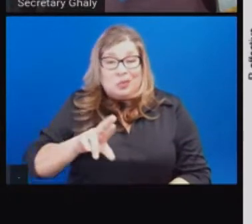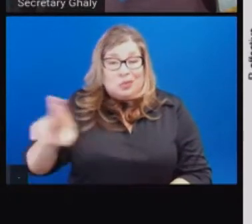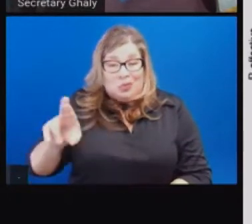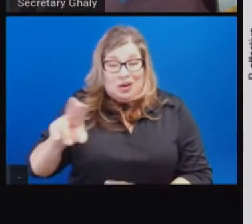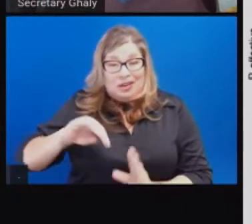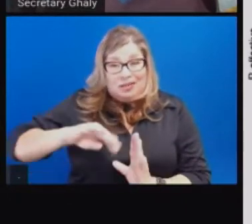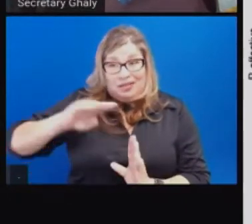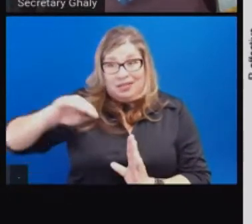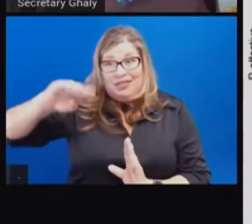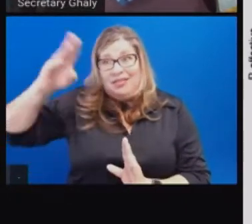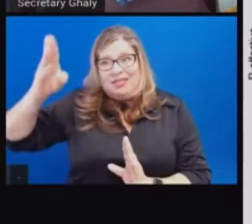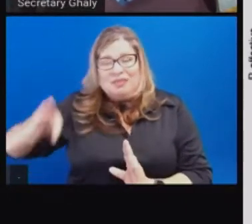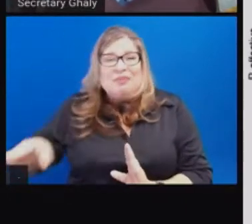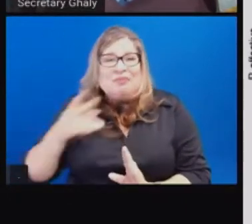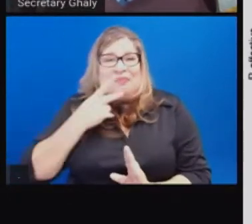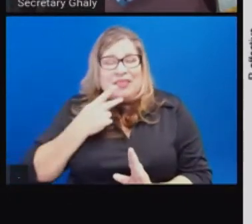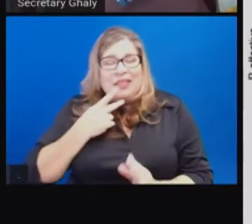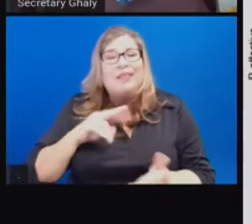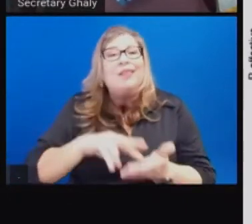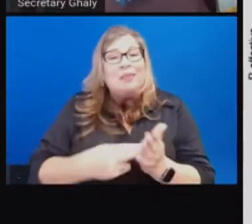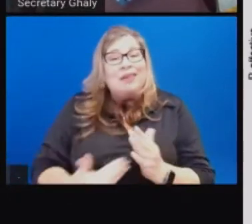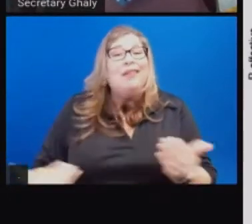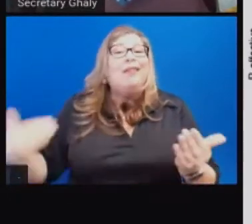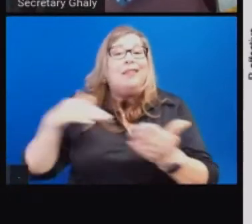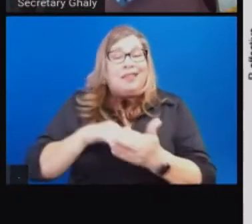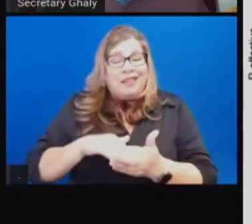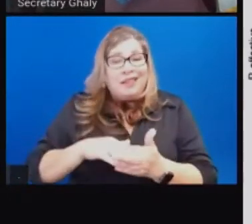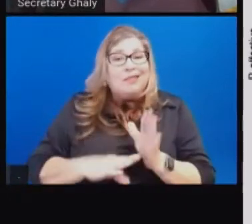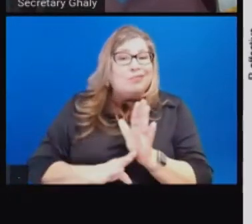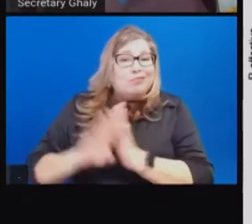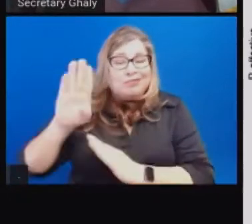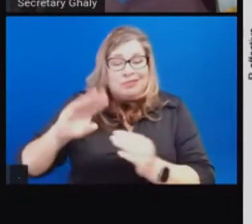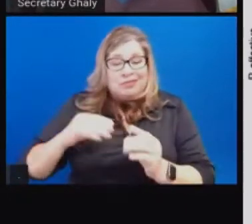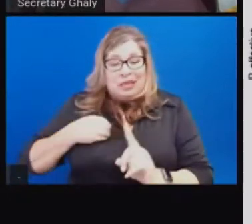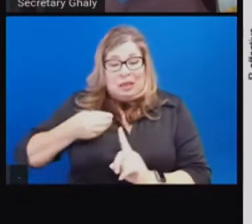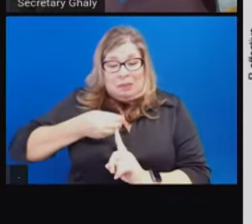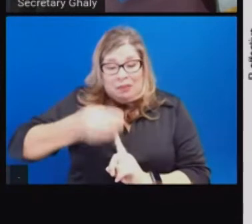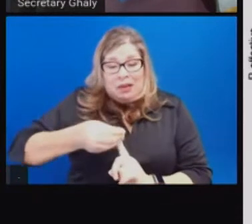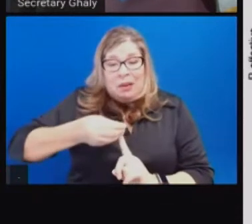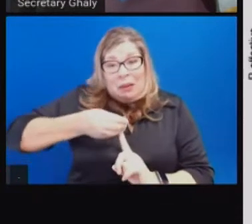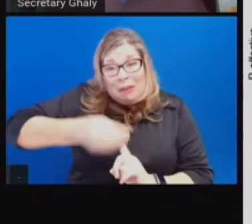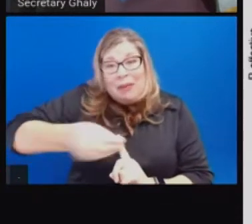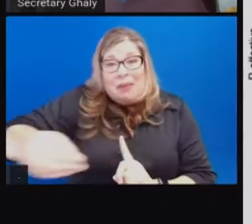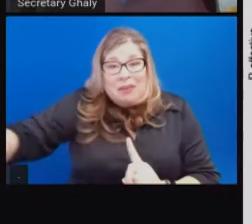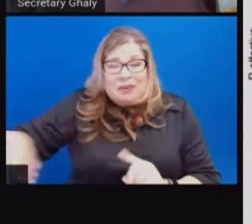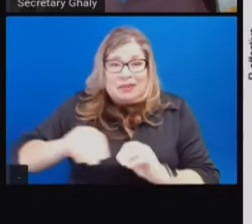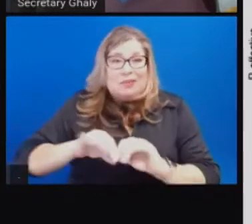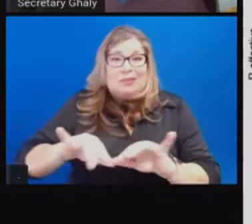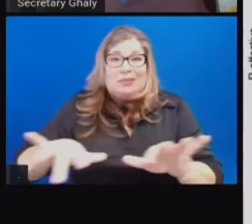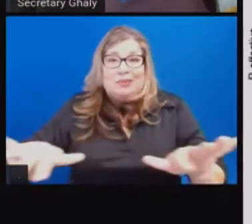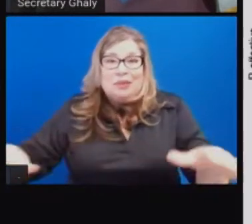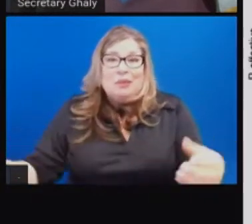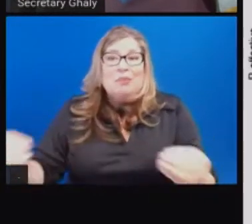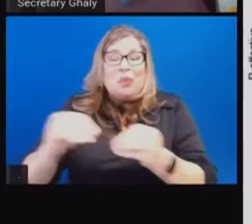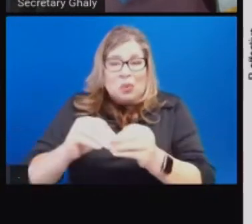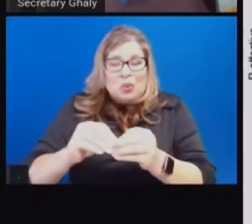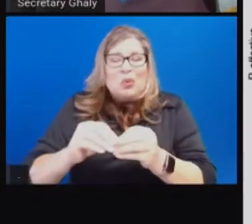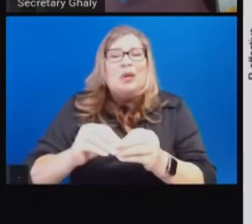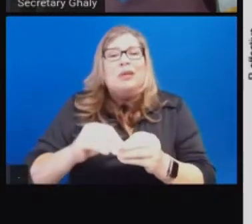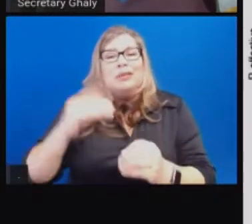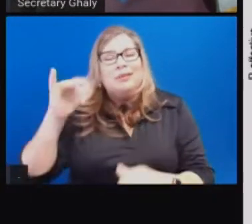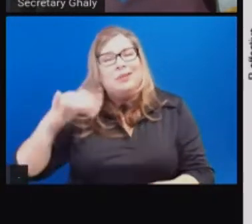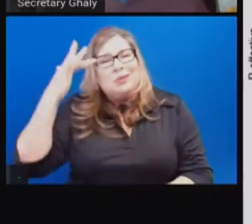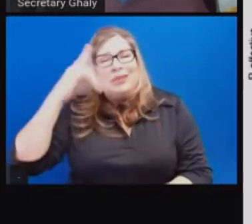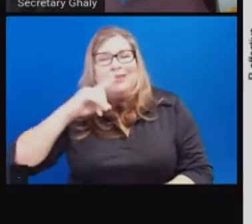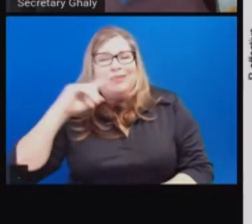increase in R-effective starting in October. And then the implementation of our regional stay-at-home order